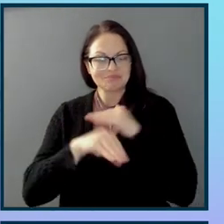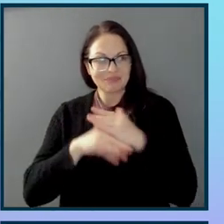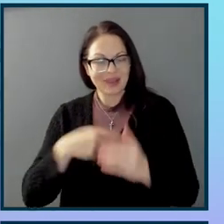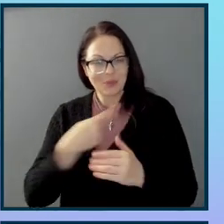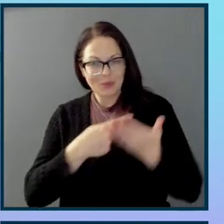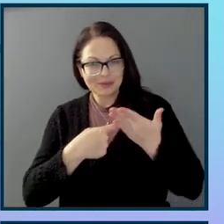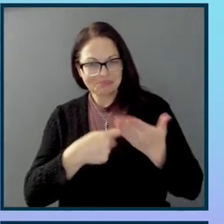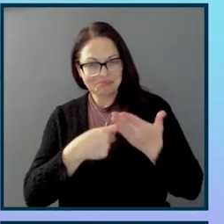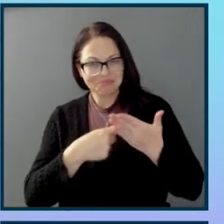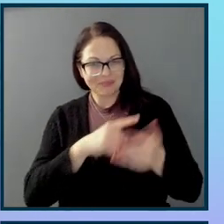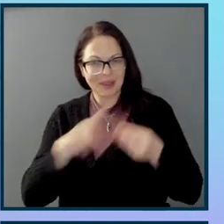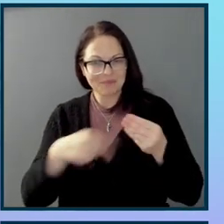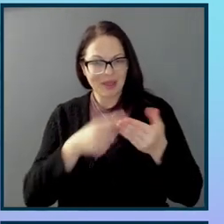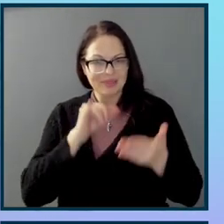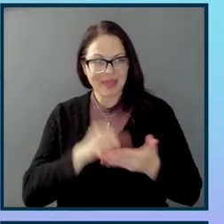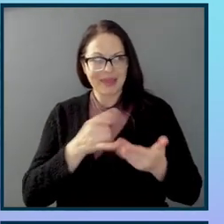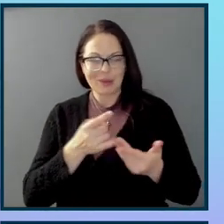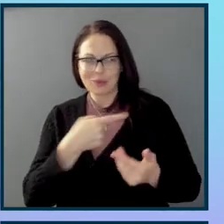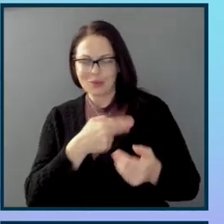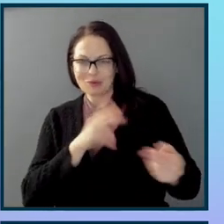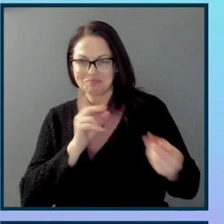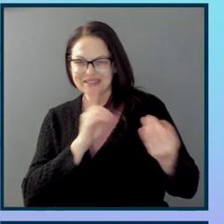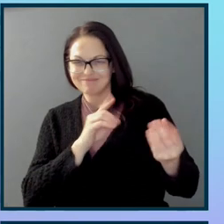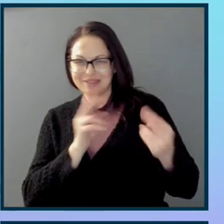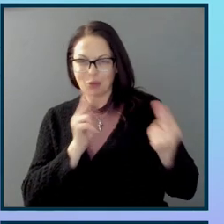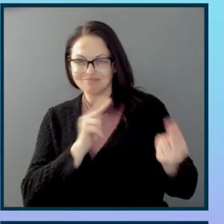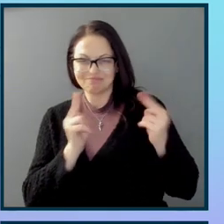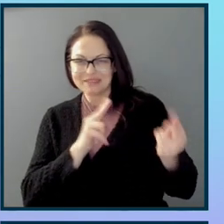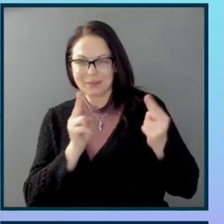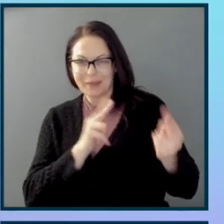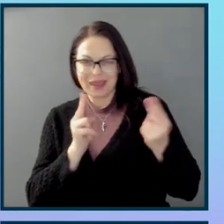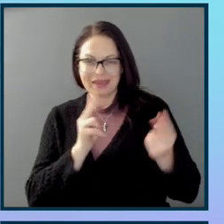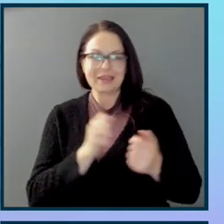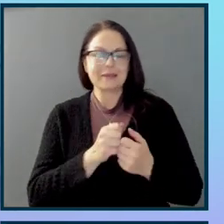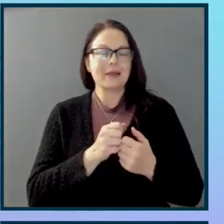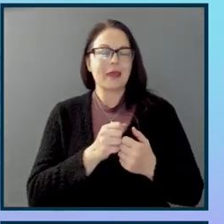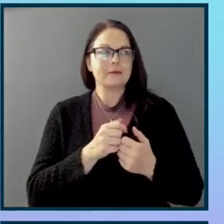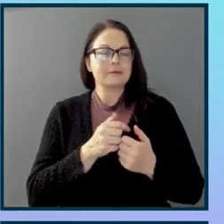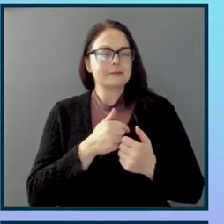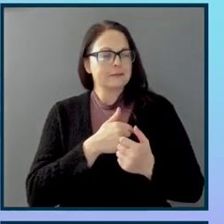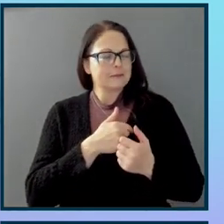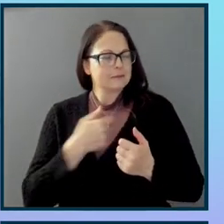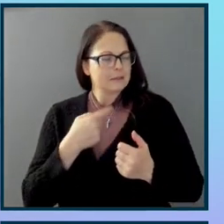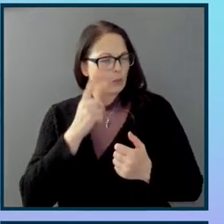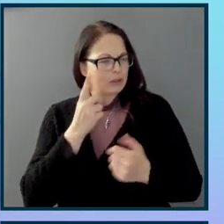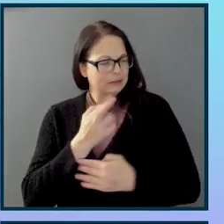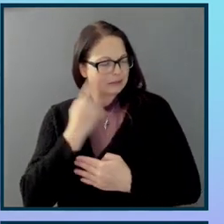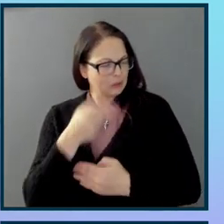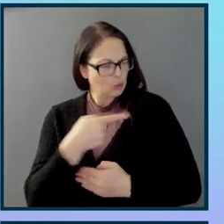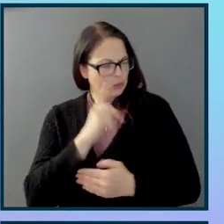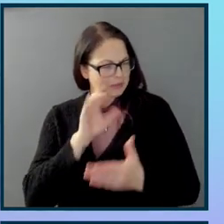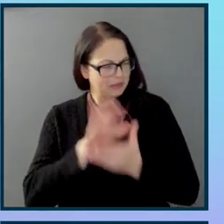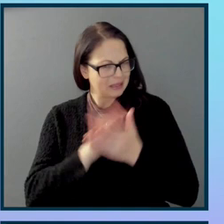And then after a long argument, we looked at each other and we said, ah, we really believe in the same thing, don't we? And